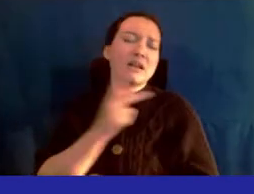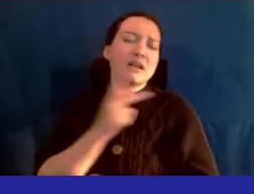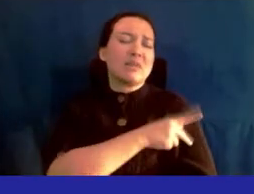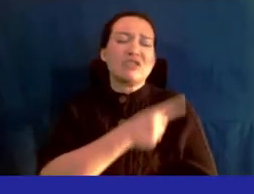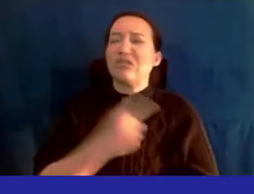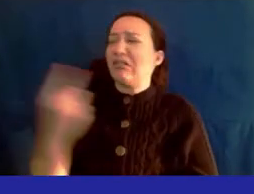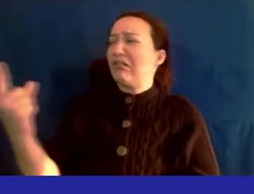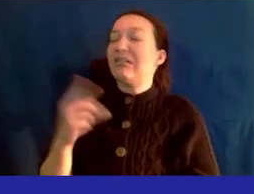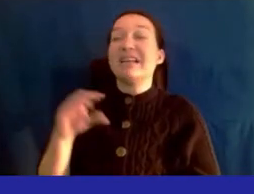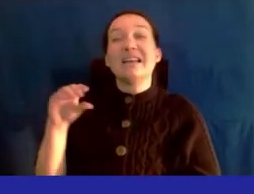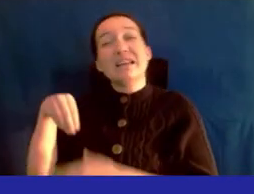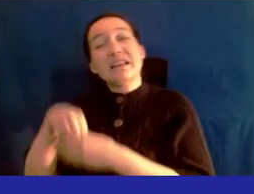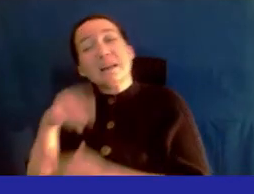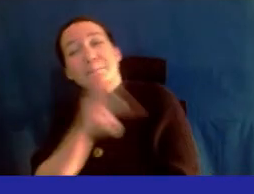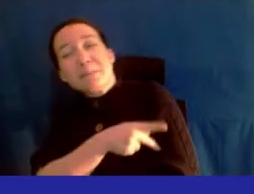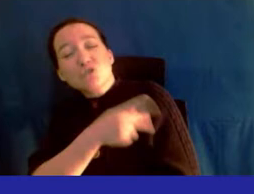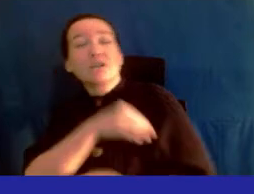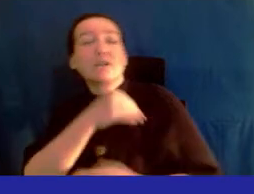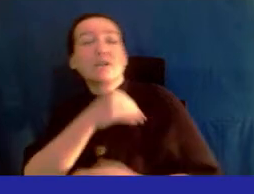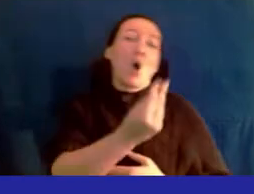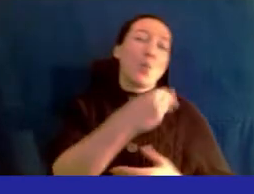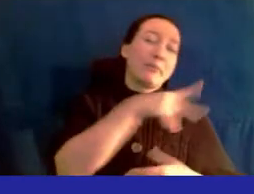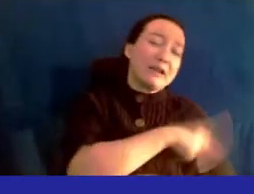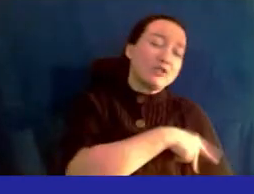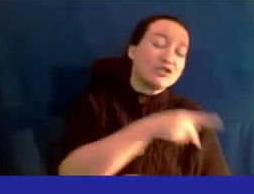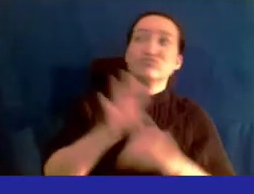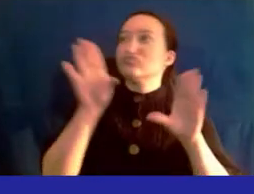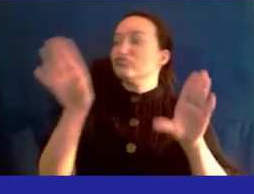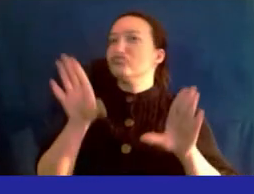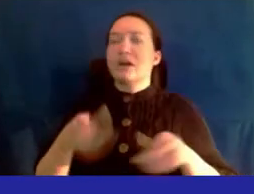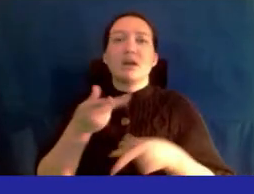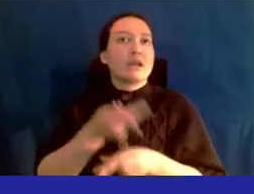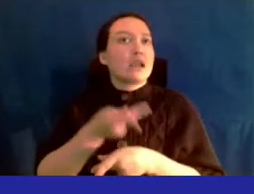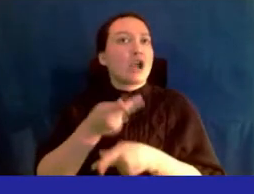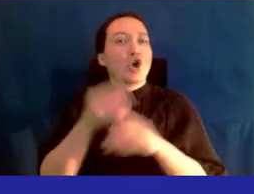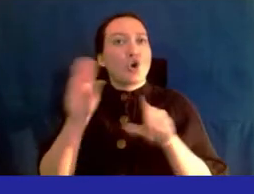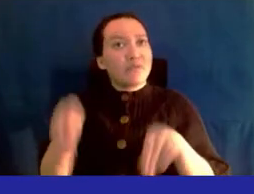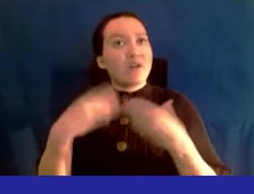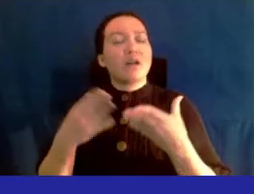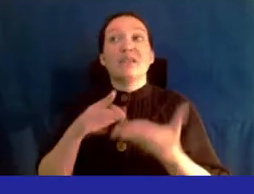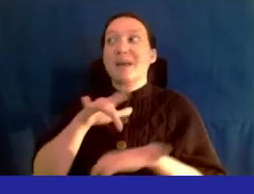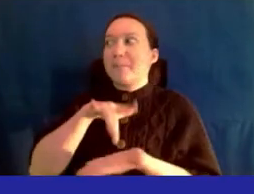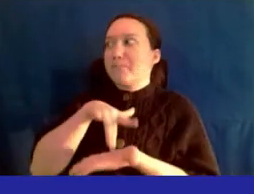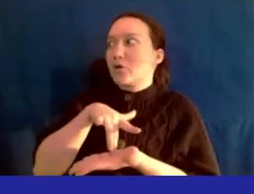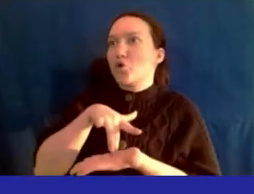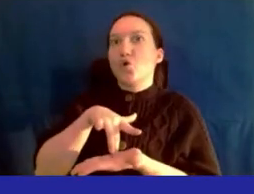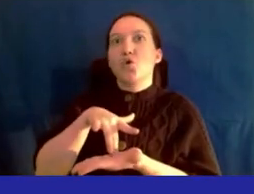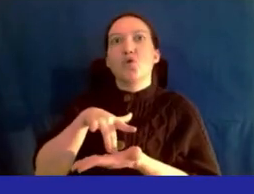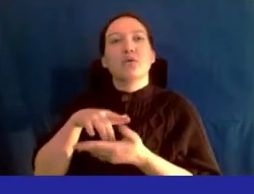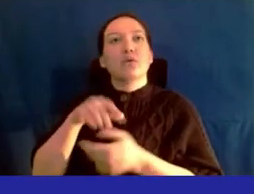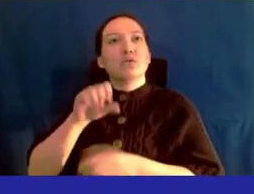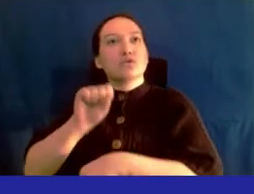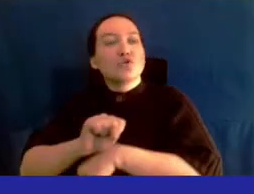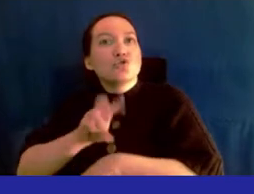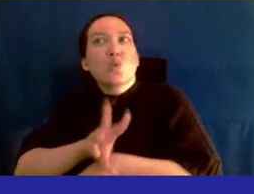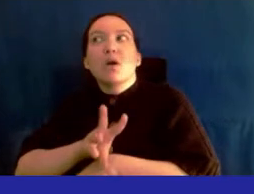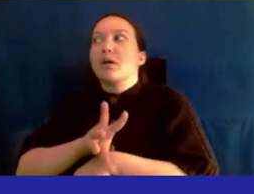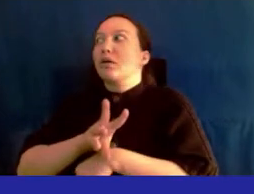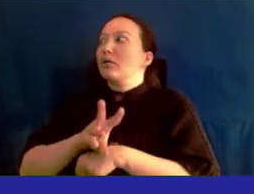to me, inpatient, outpatient, and tell me how great the care that we provide medical, social work-wise,